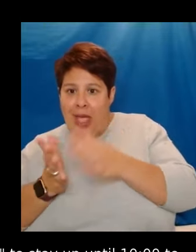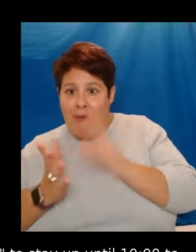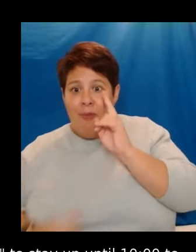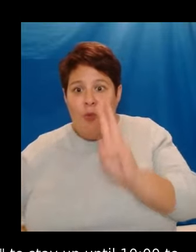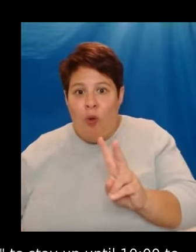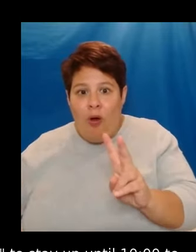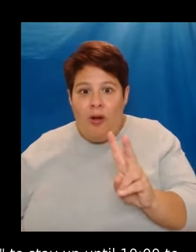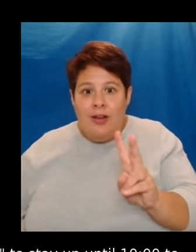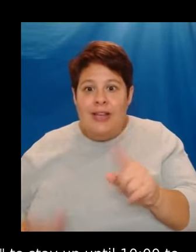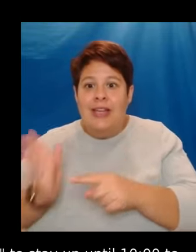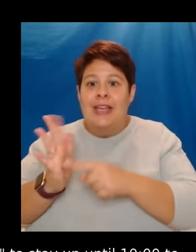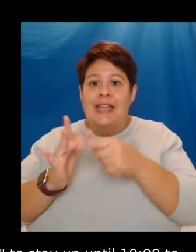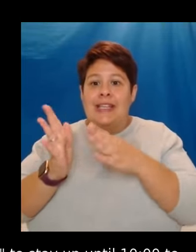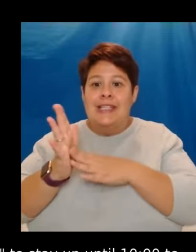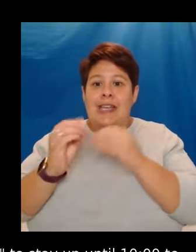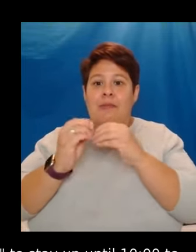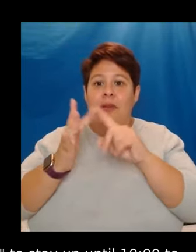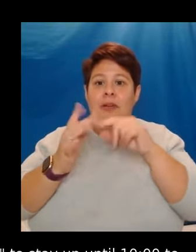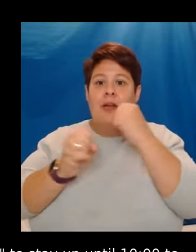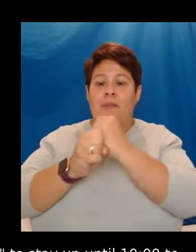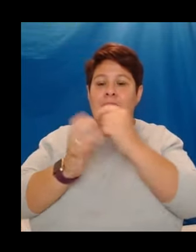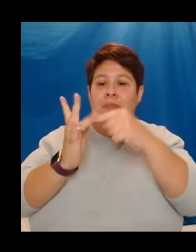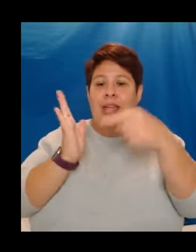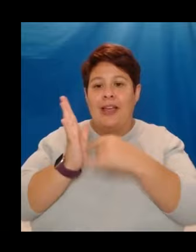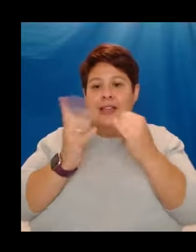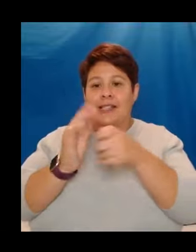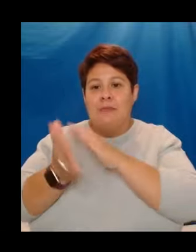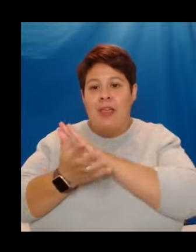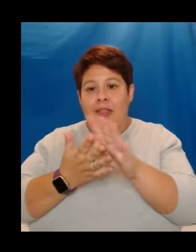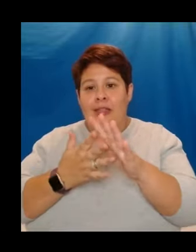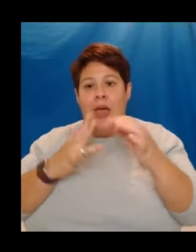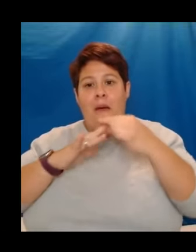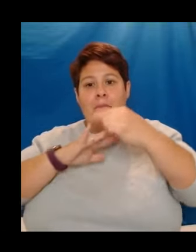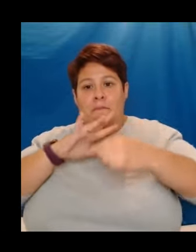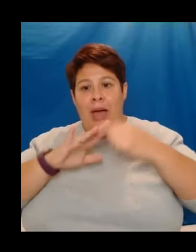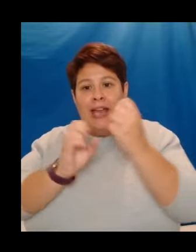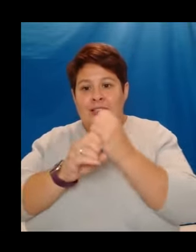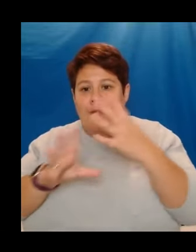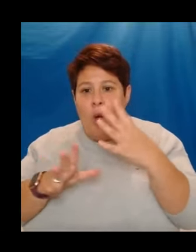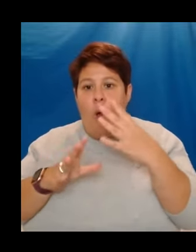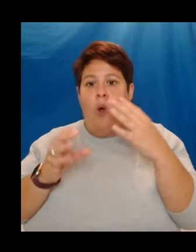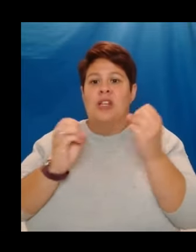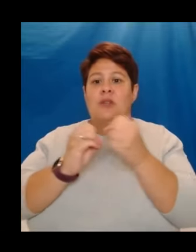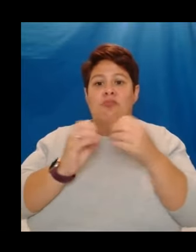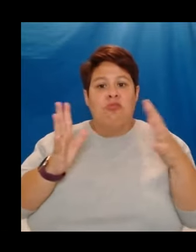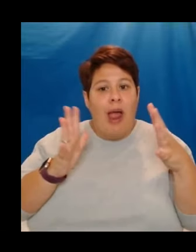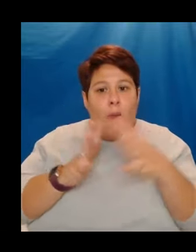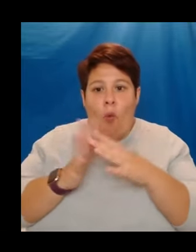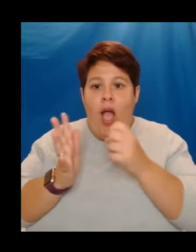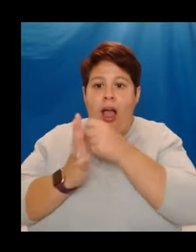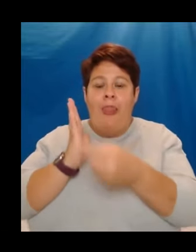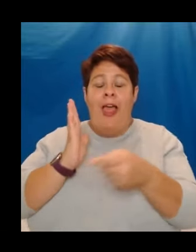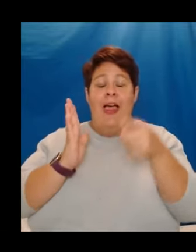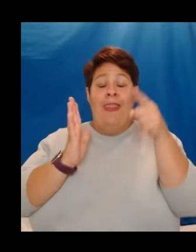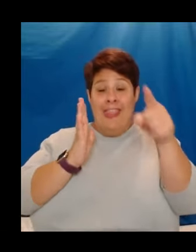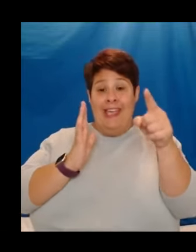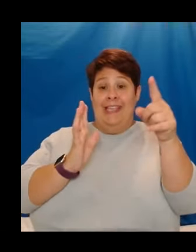Pickett Smith was the chief. Band of Gold, Bramwell, these are the shows that shaped me.